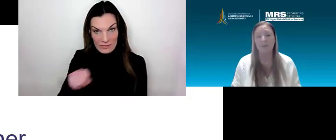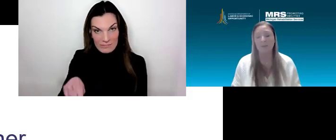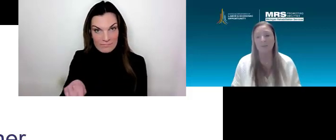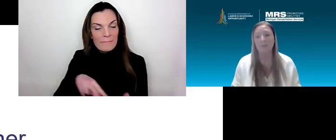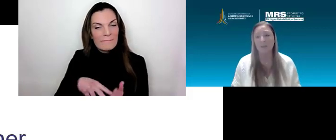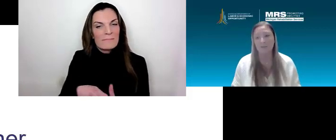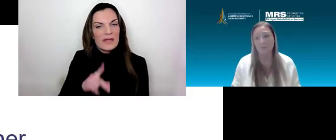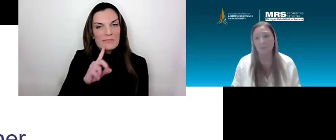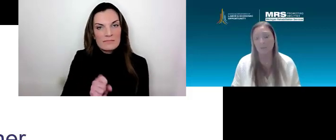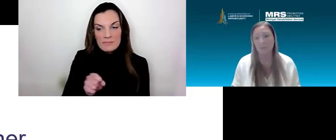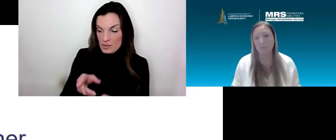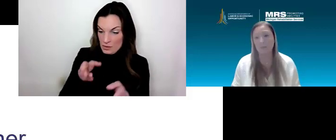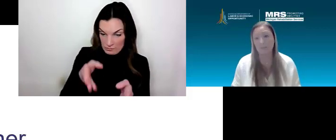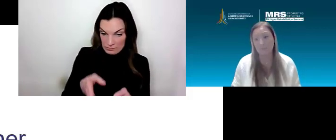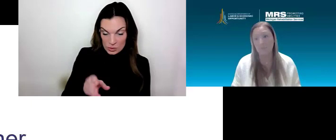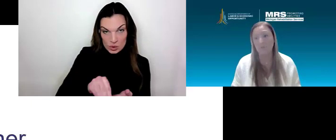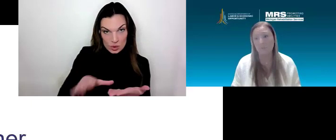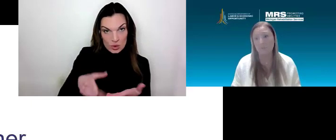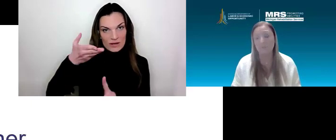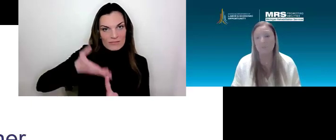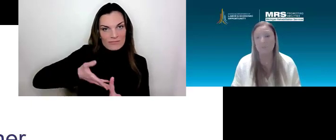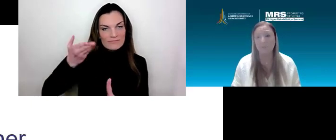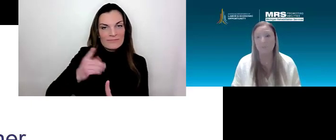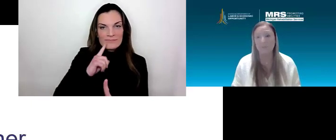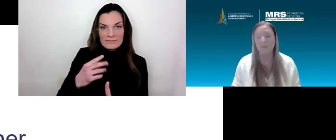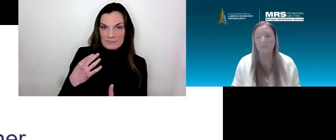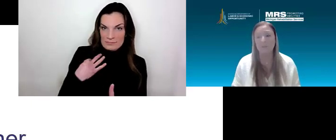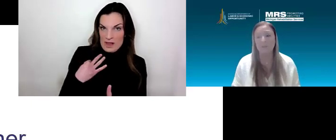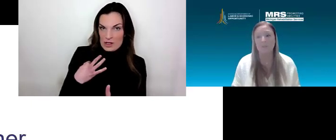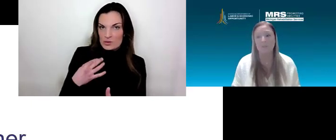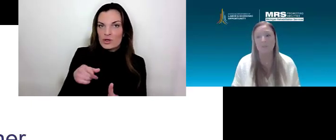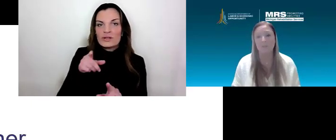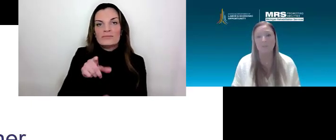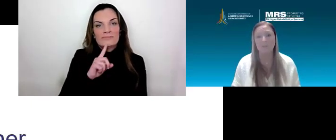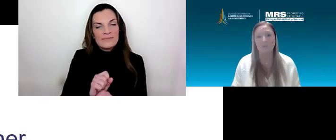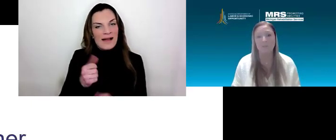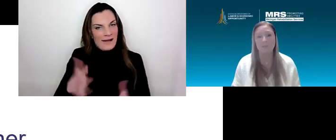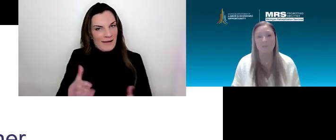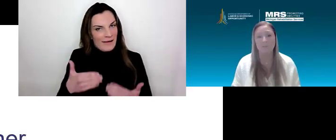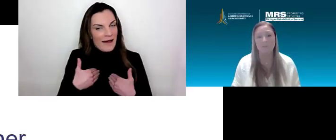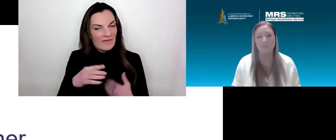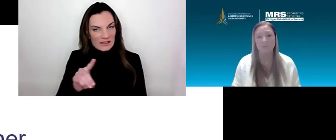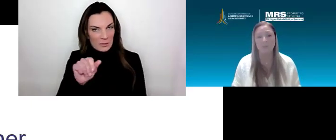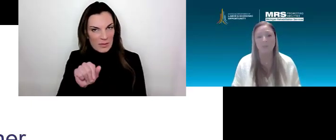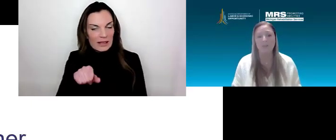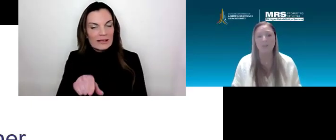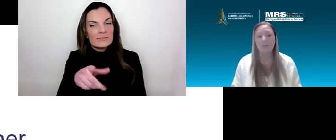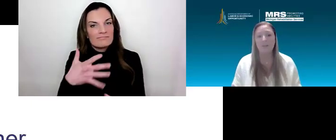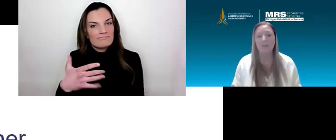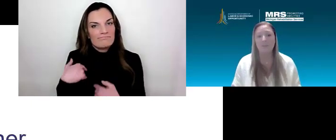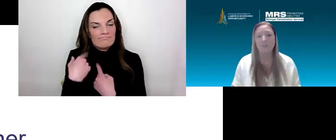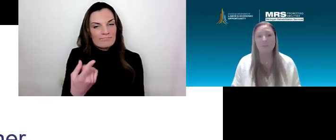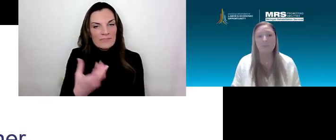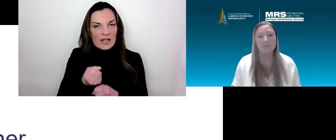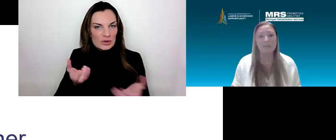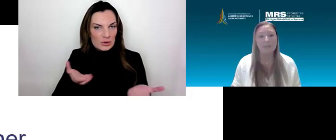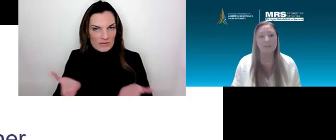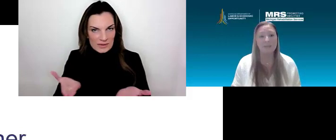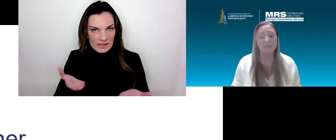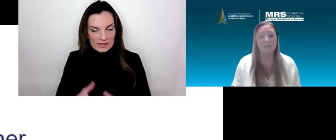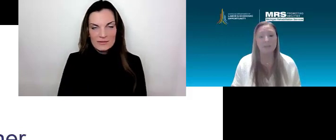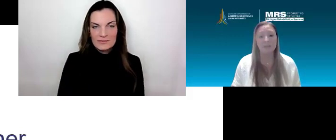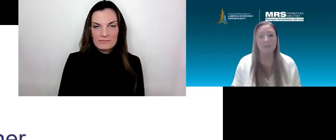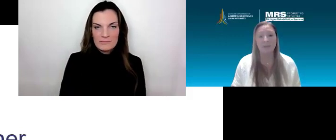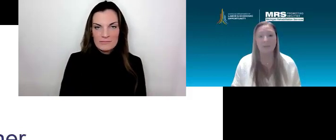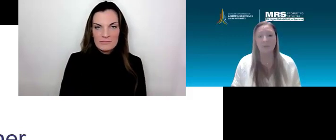is actually a student with a disability and receiving services. Then we just need to